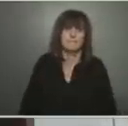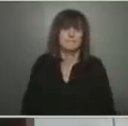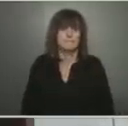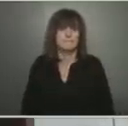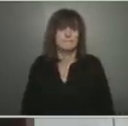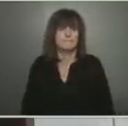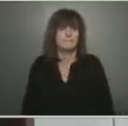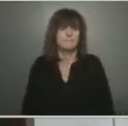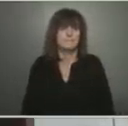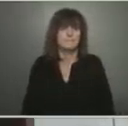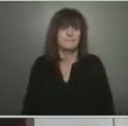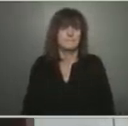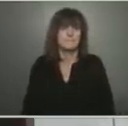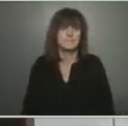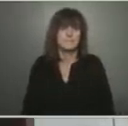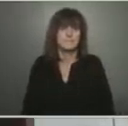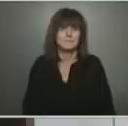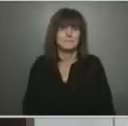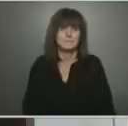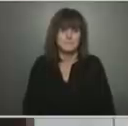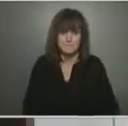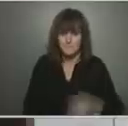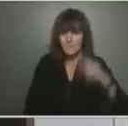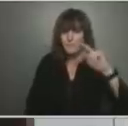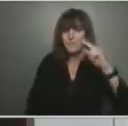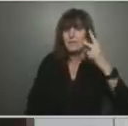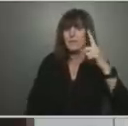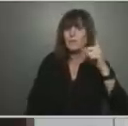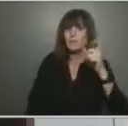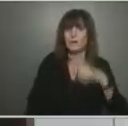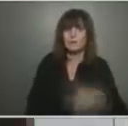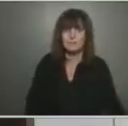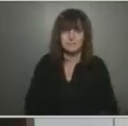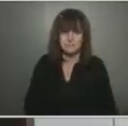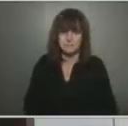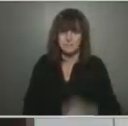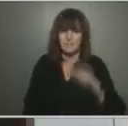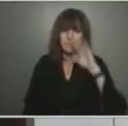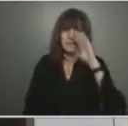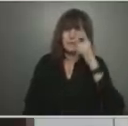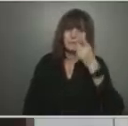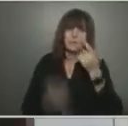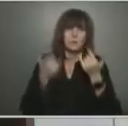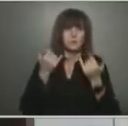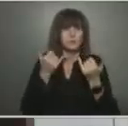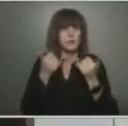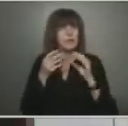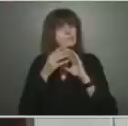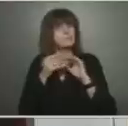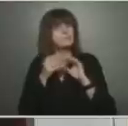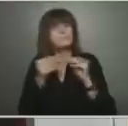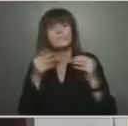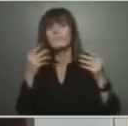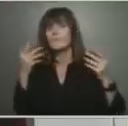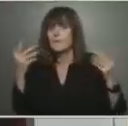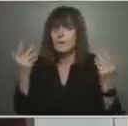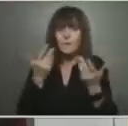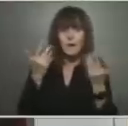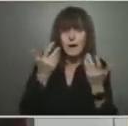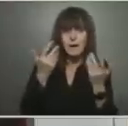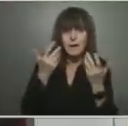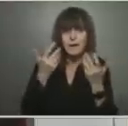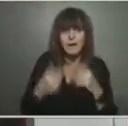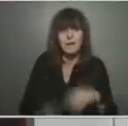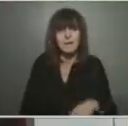Okay, thank you. And it sounds like from everything you're saying today, you know, the endemic really is on the horizon here. So can you give me what you think